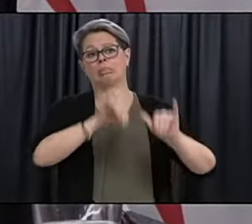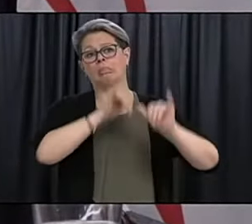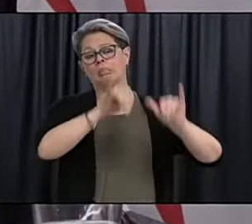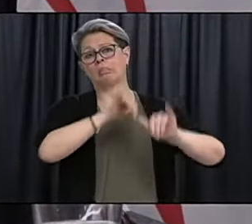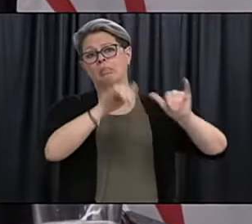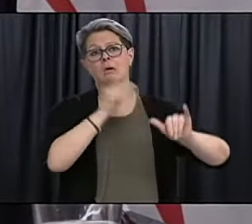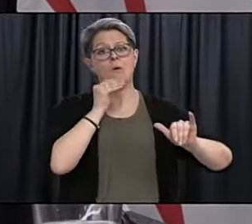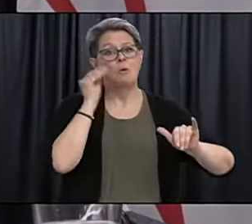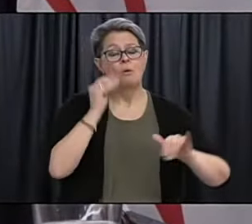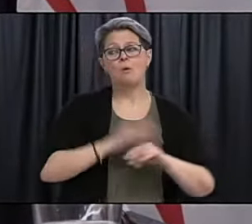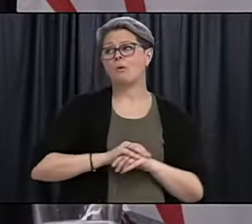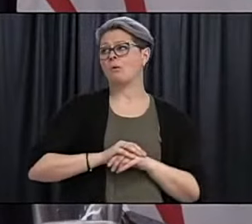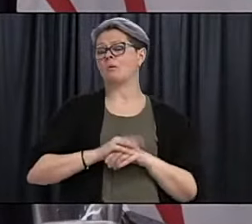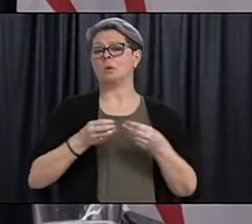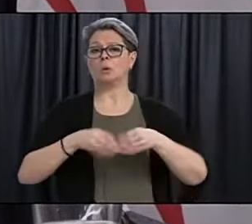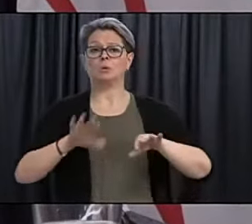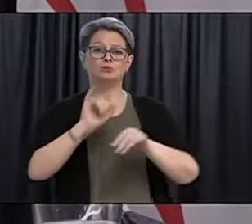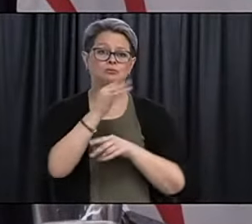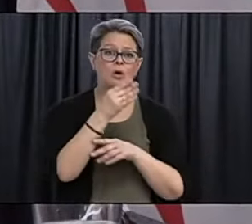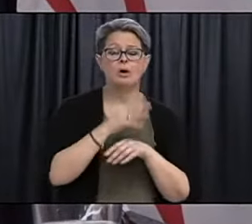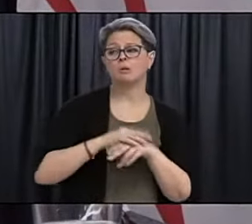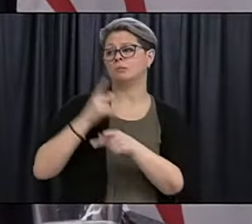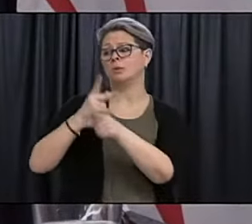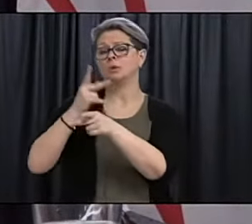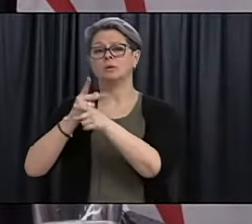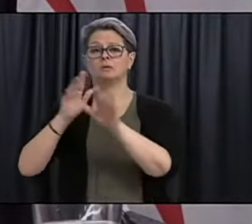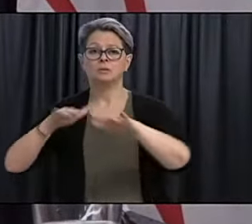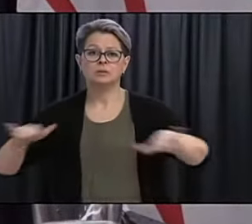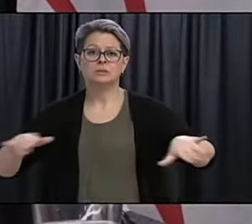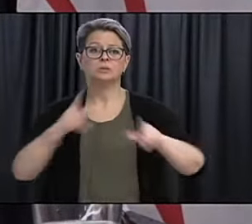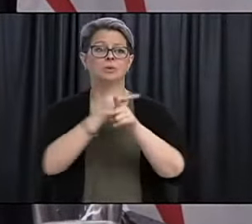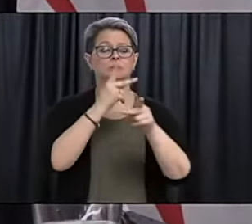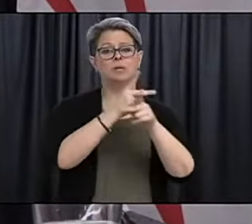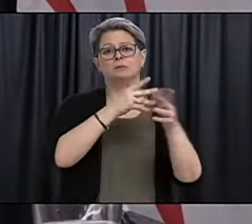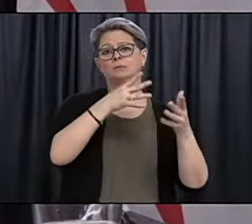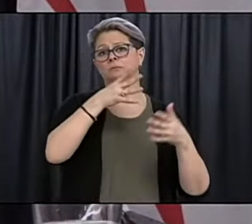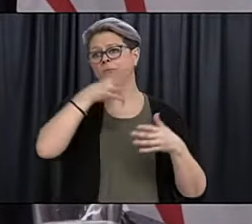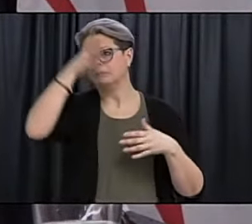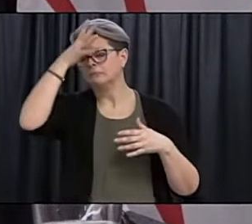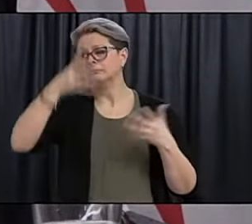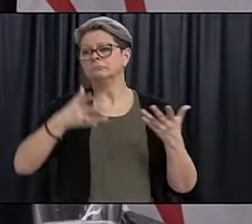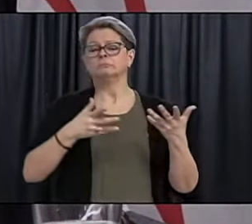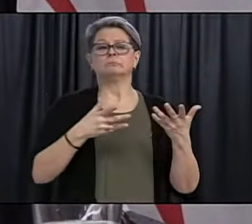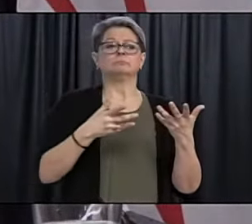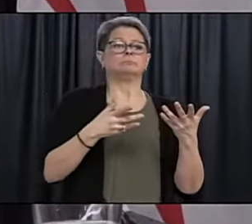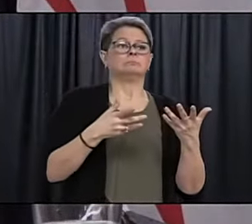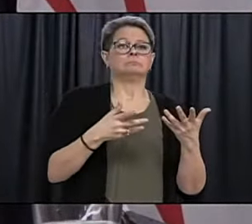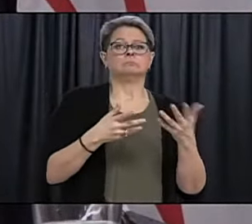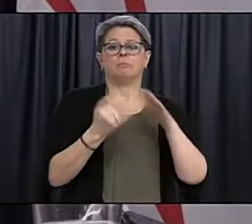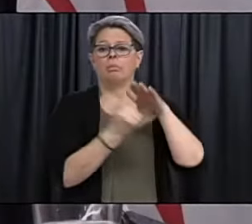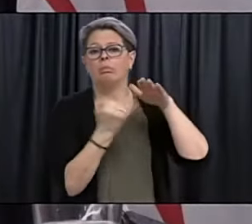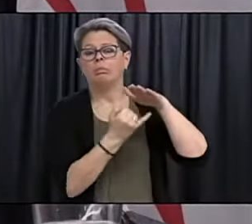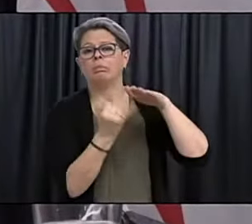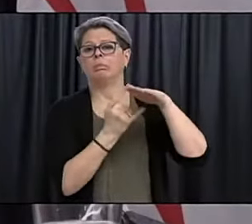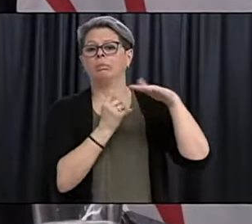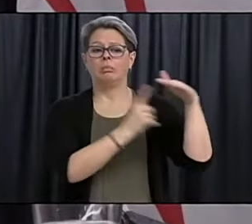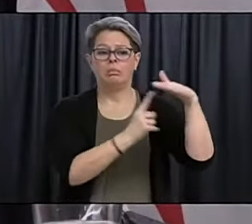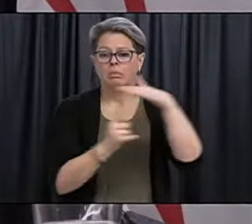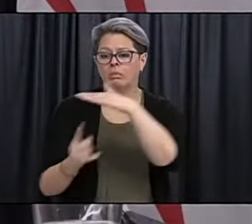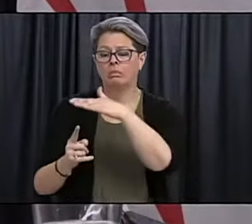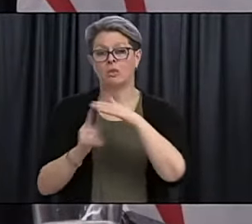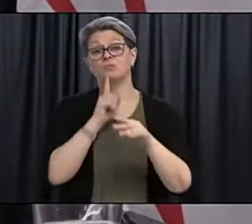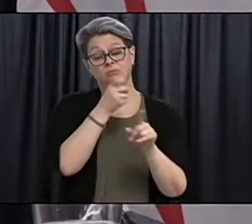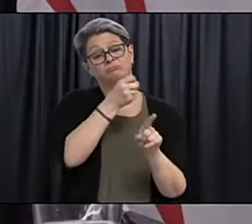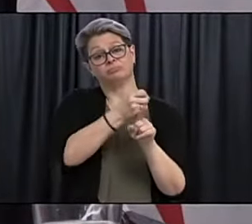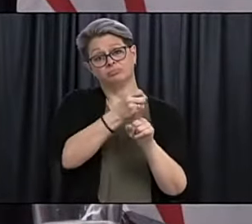considering employment, looking after children, loved ones, being isolated. This all impacts, uh, people's, uh, mental